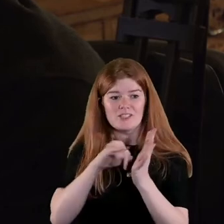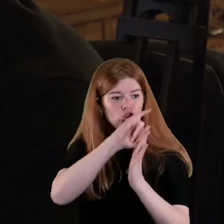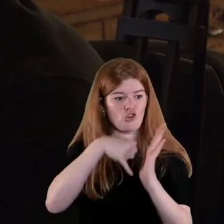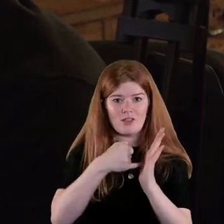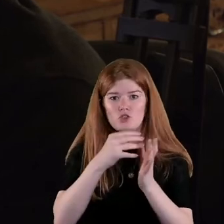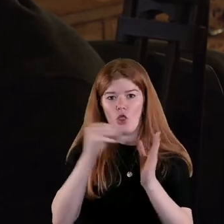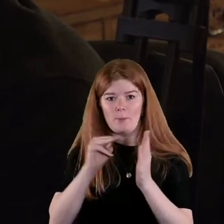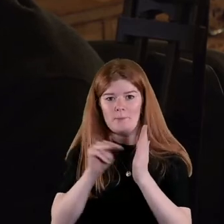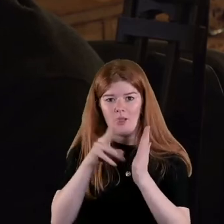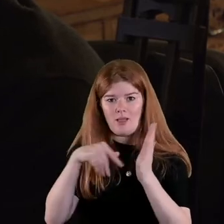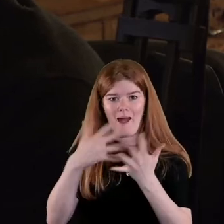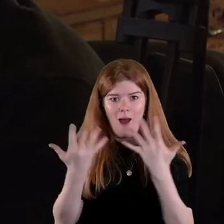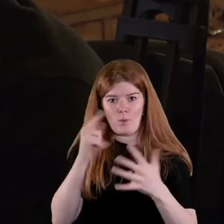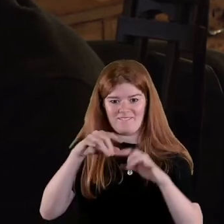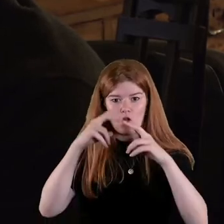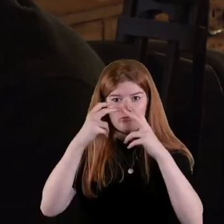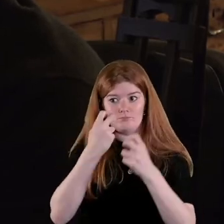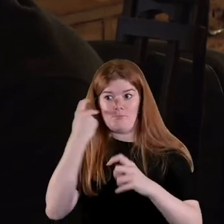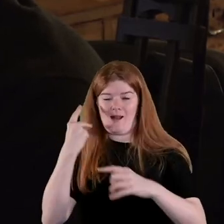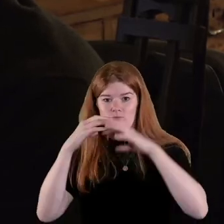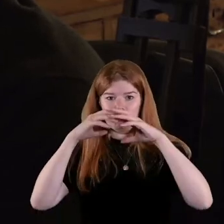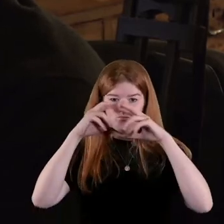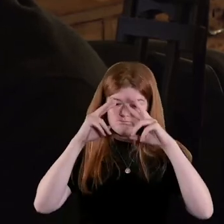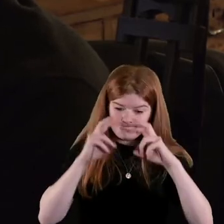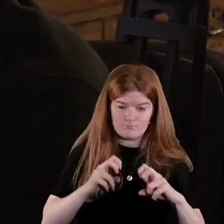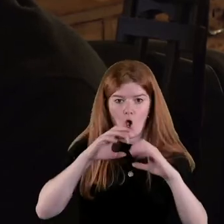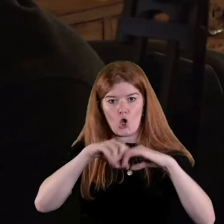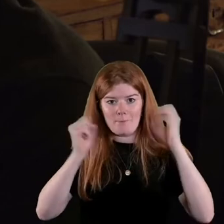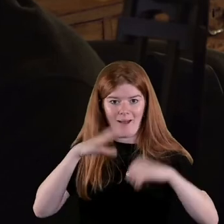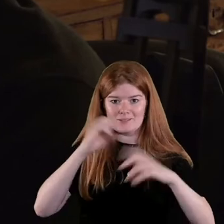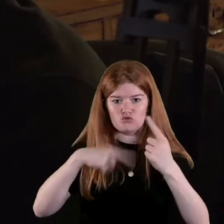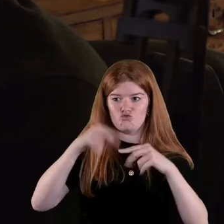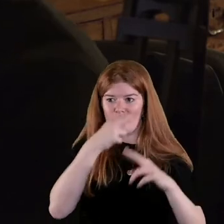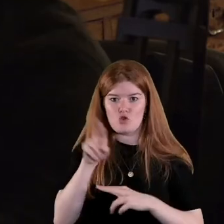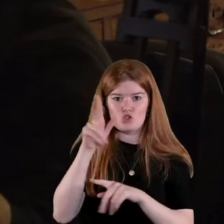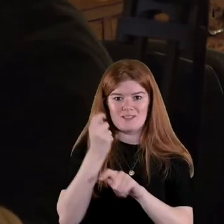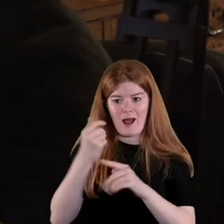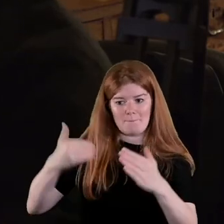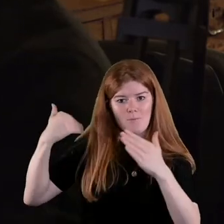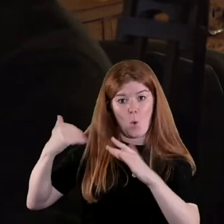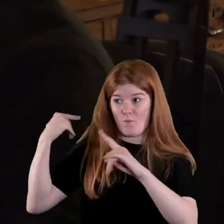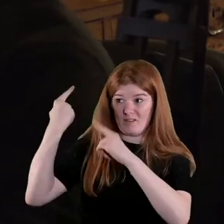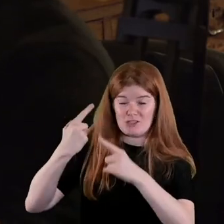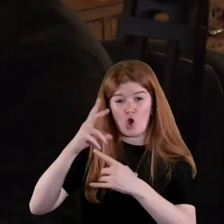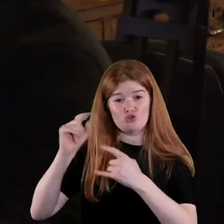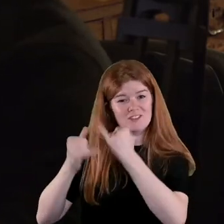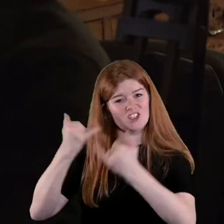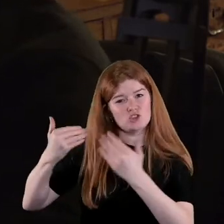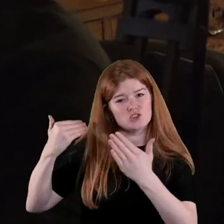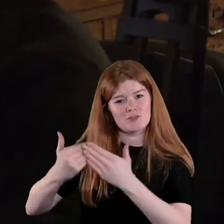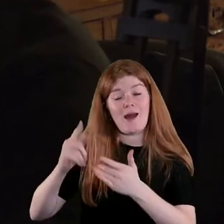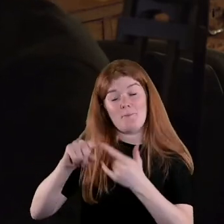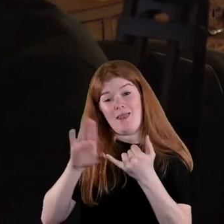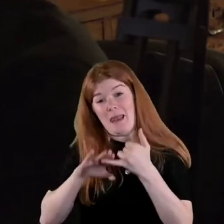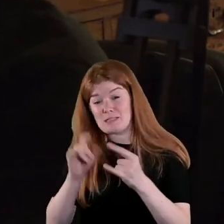others have unpacked the revolutionary period over the last hundred years and the